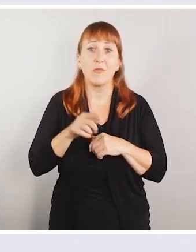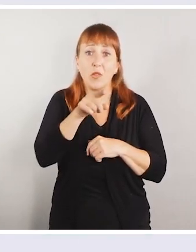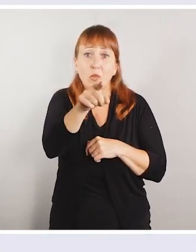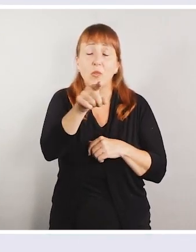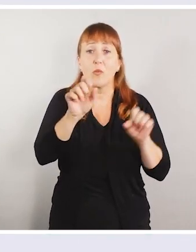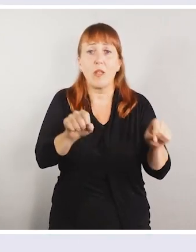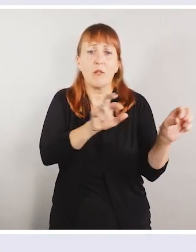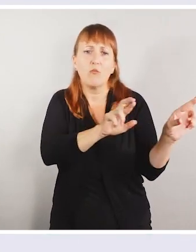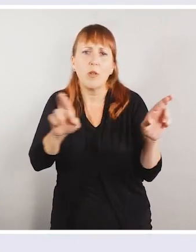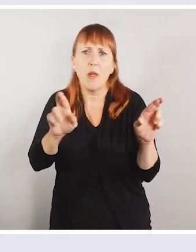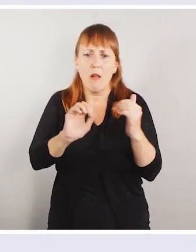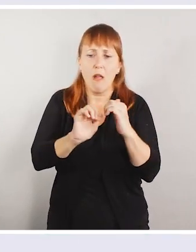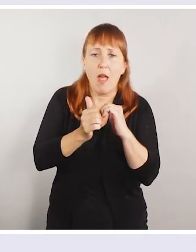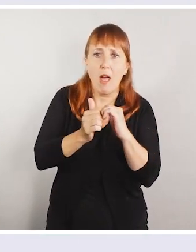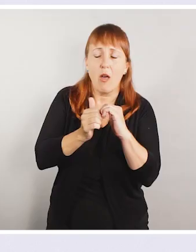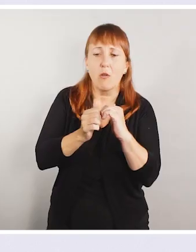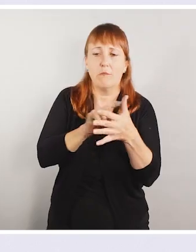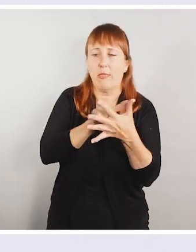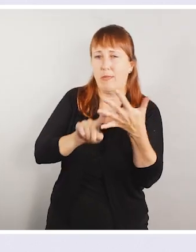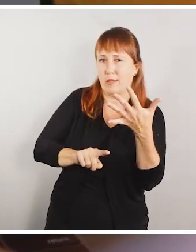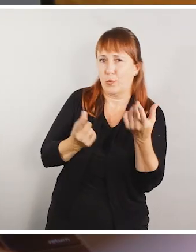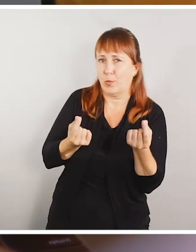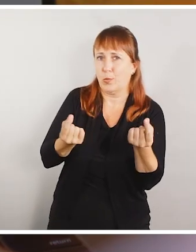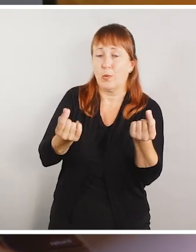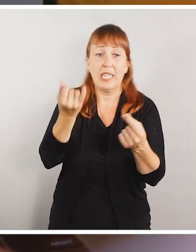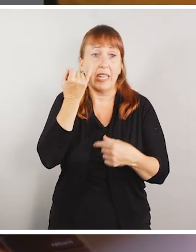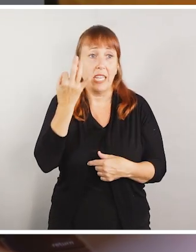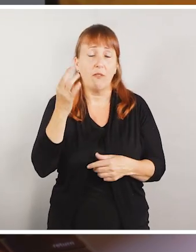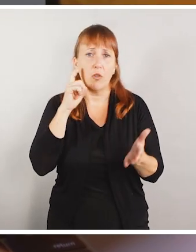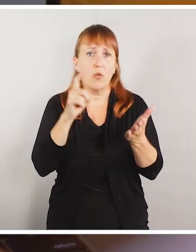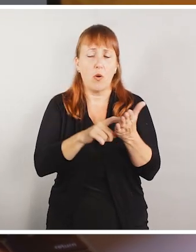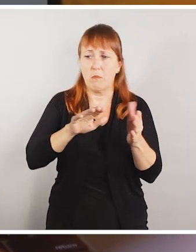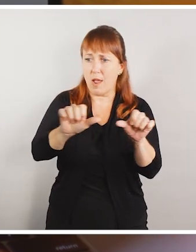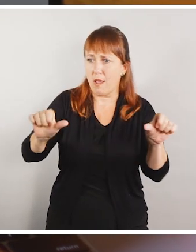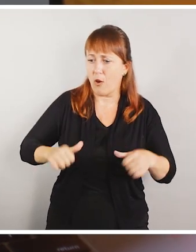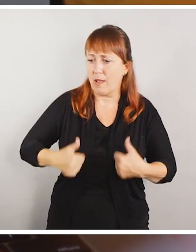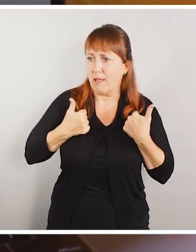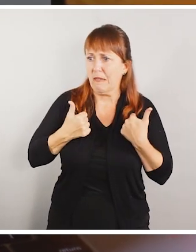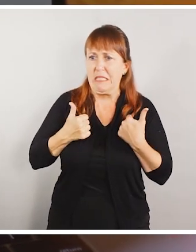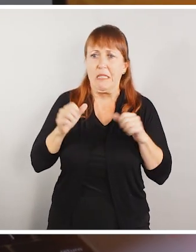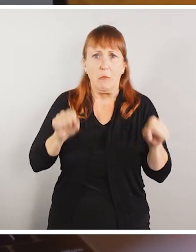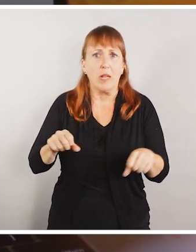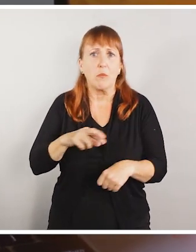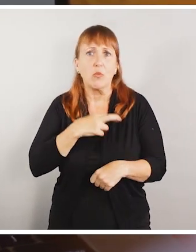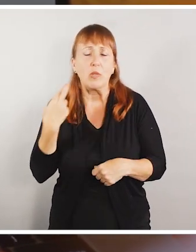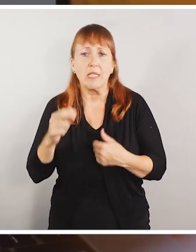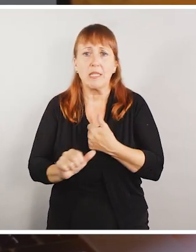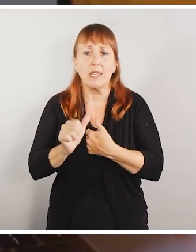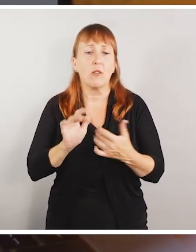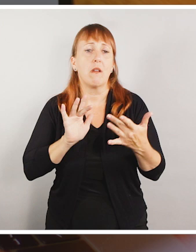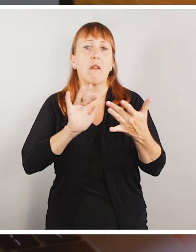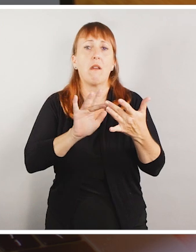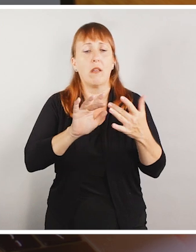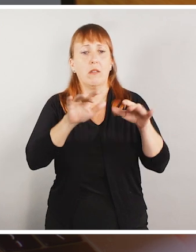You can prepare for a PSPS by taking these steps. If you're in a high-risk area, update your contact information